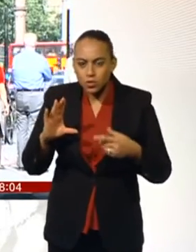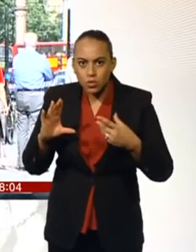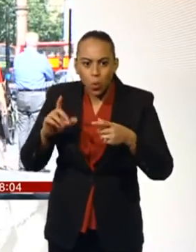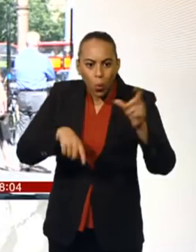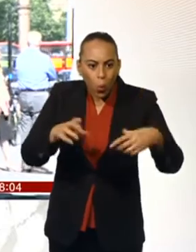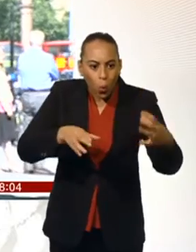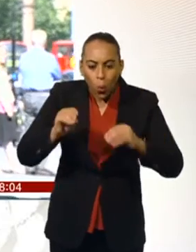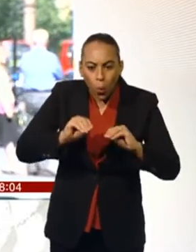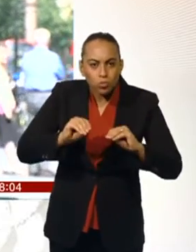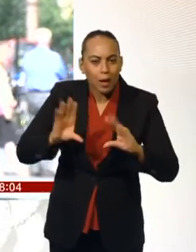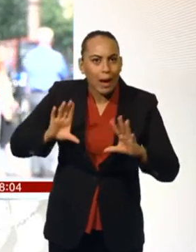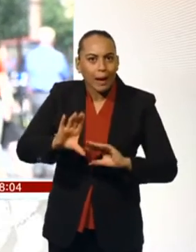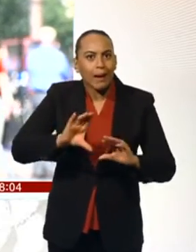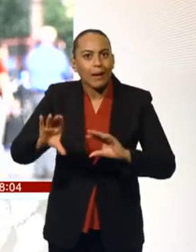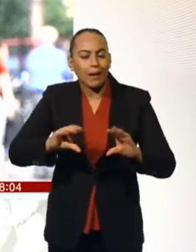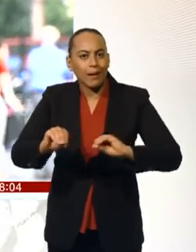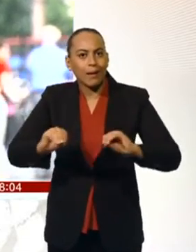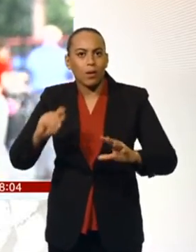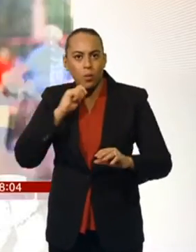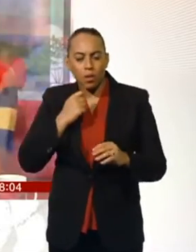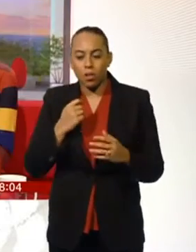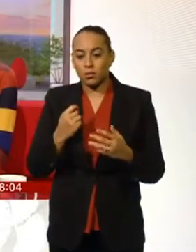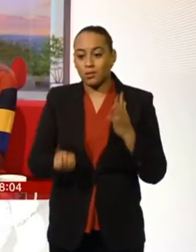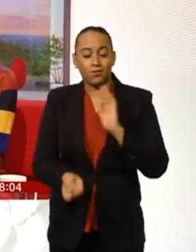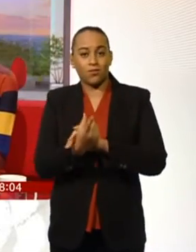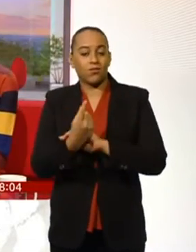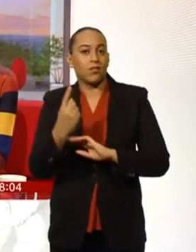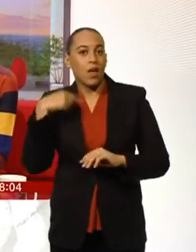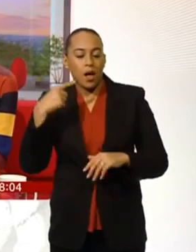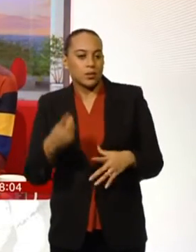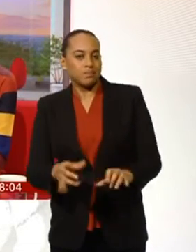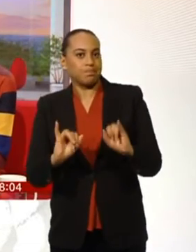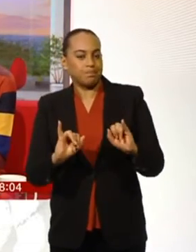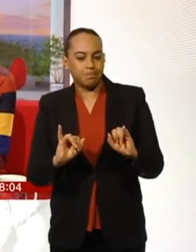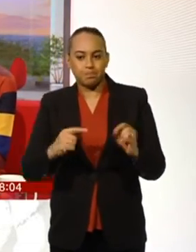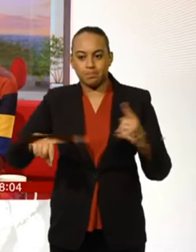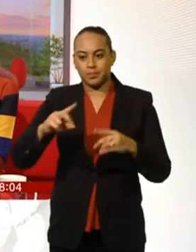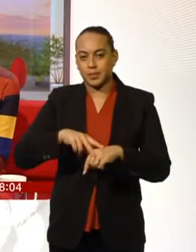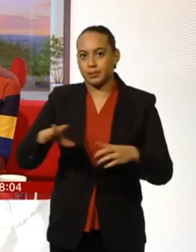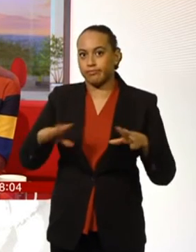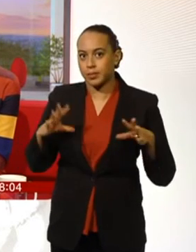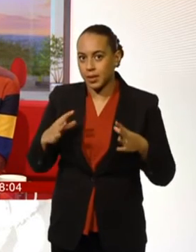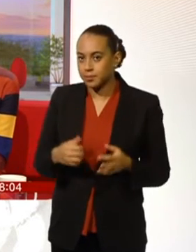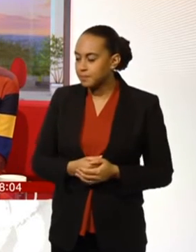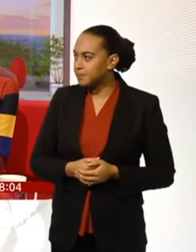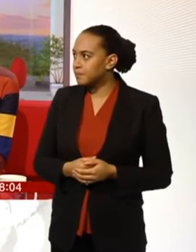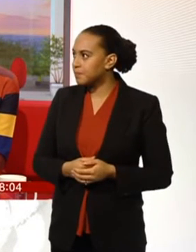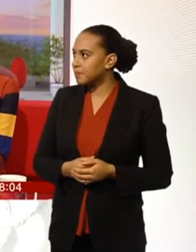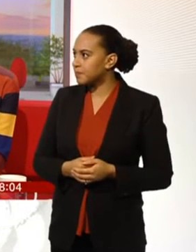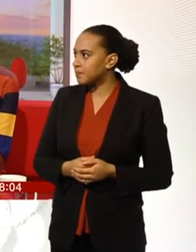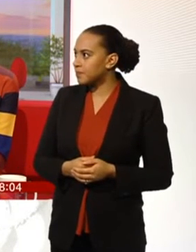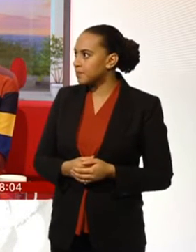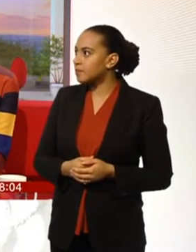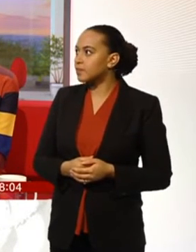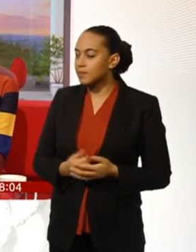with a gun attack. Danny Shaw, BBC News. Falling wholesale energy prices are not being reflected in millions of